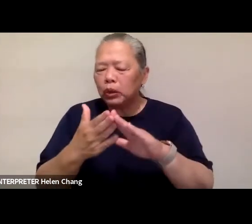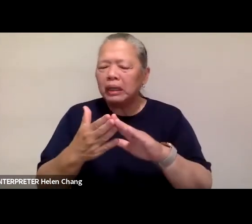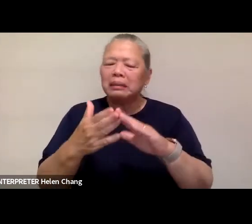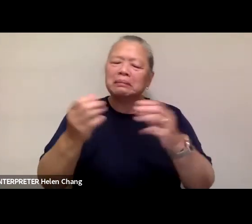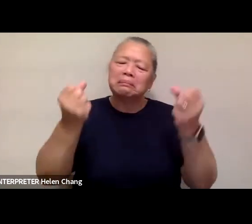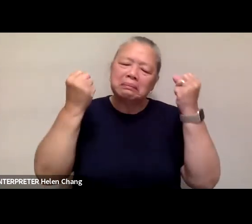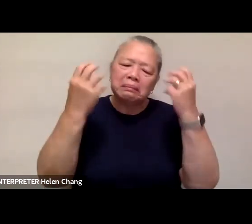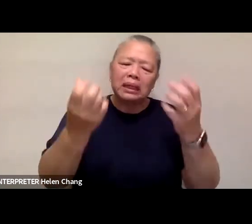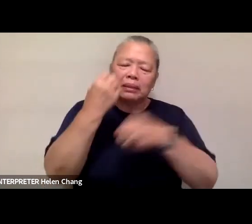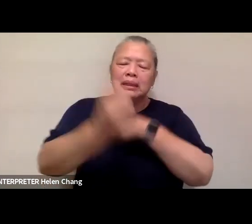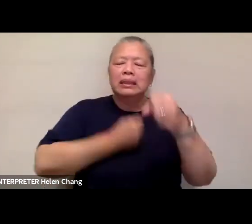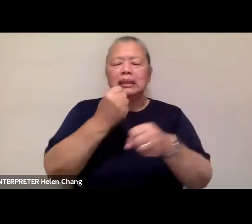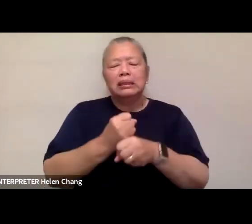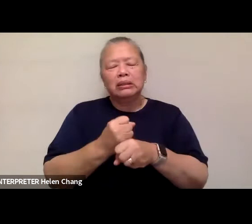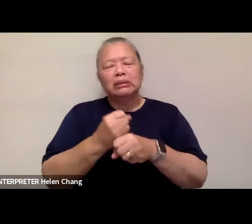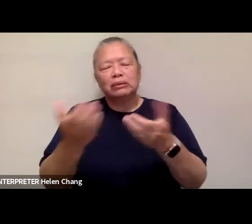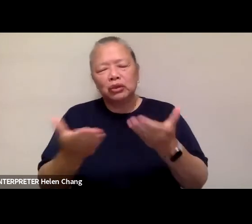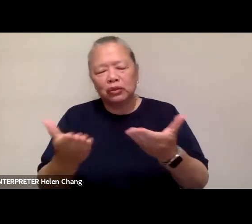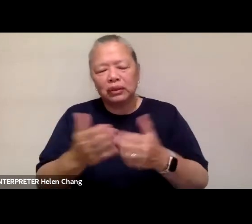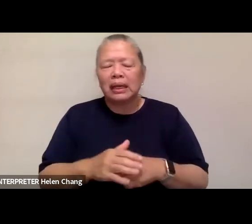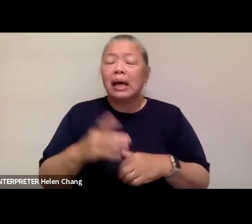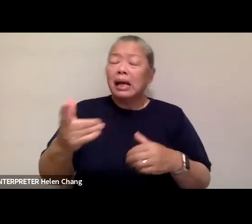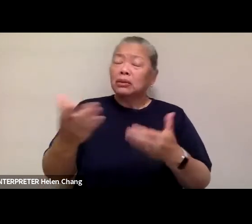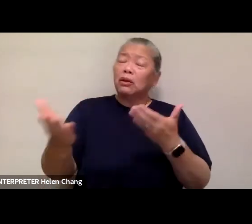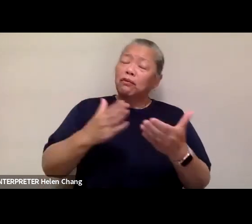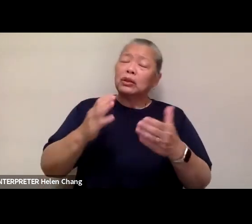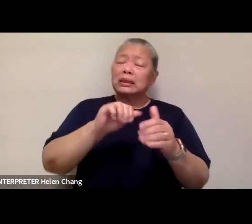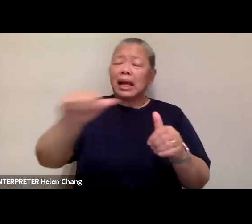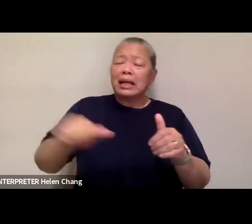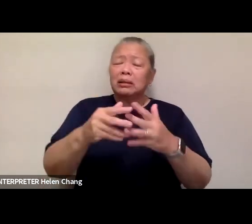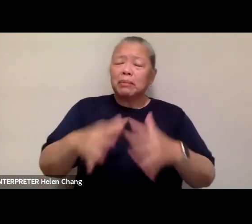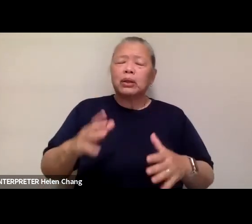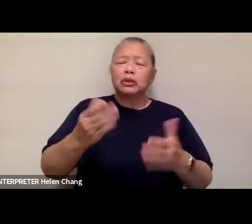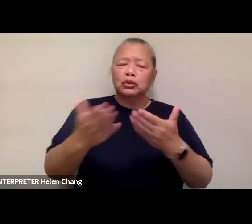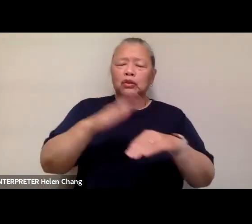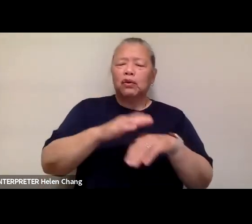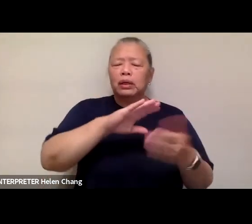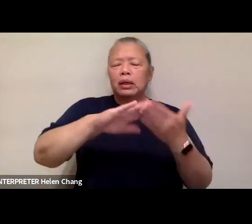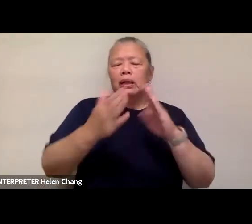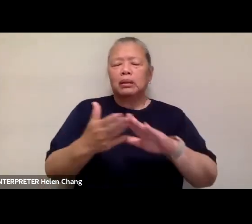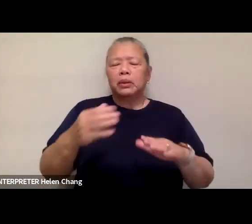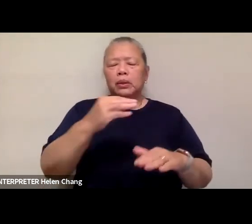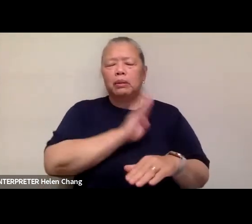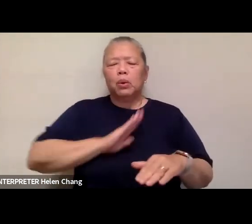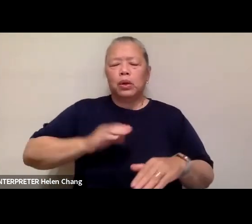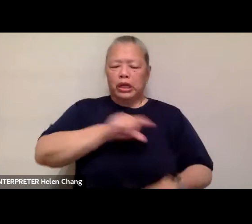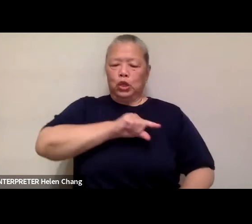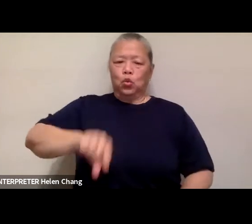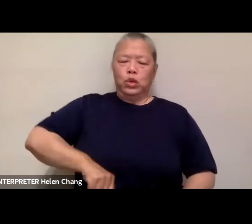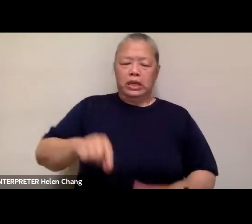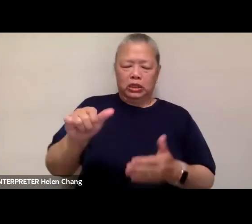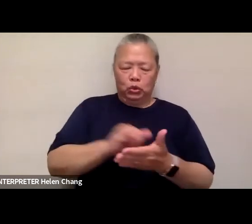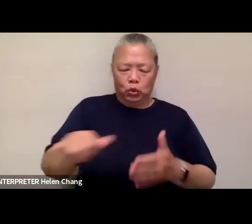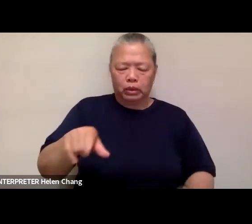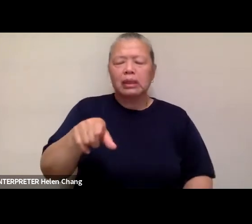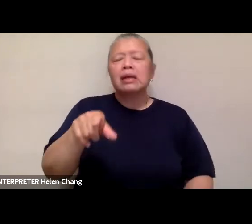He is the first Asian American to serve on a community board in Queens and local LDC. These years of active community involvement